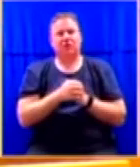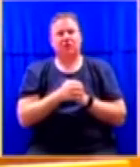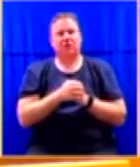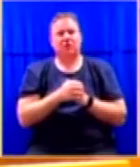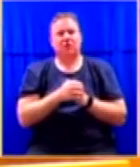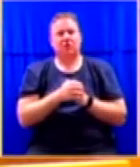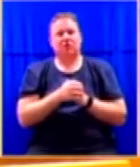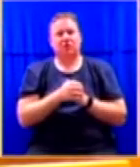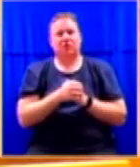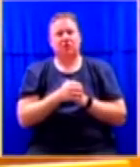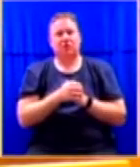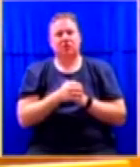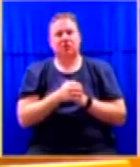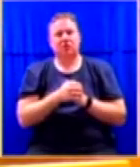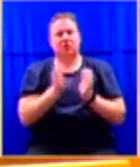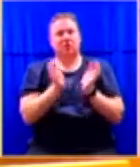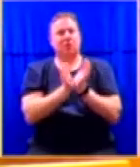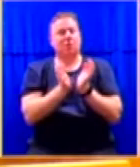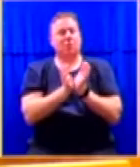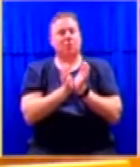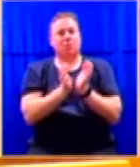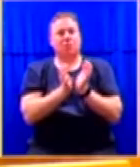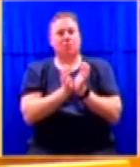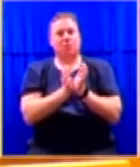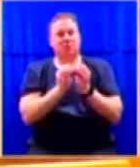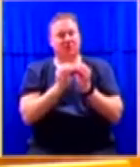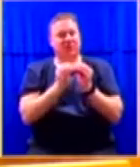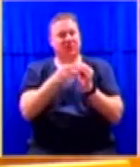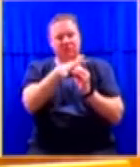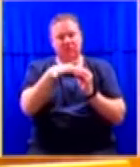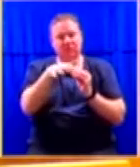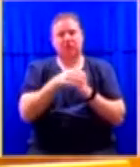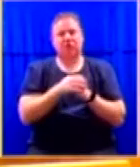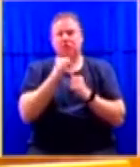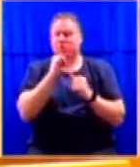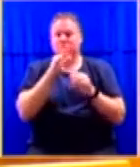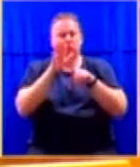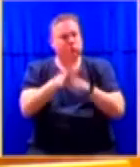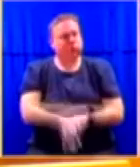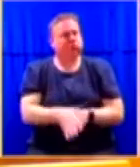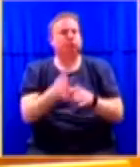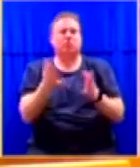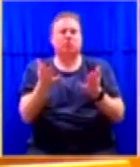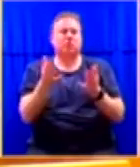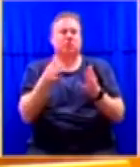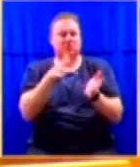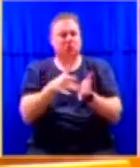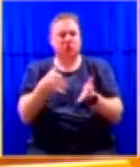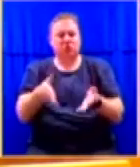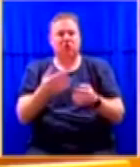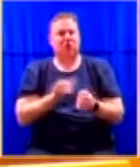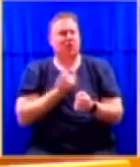meet the compliances that they've set up because they are not onerous, they are not being imposed on us. These are things that we need to do